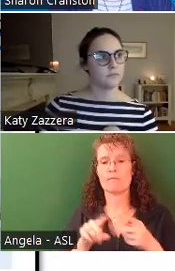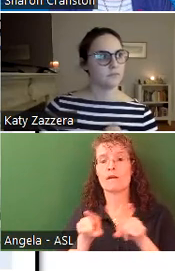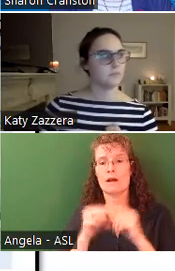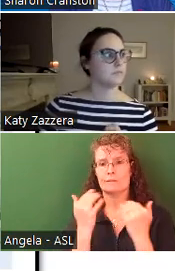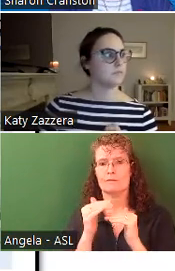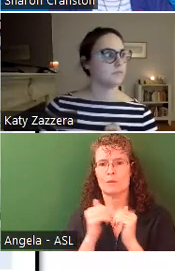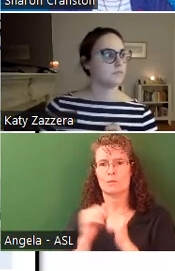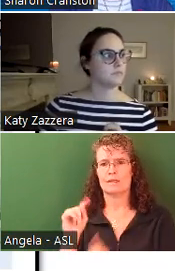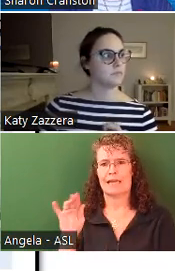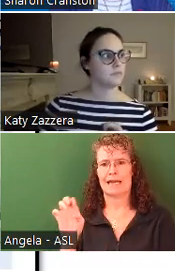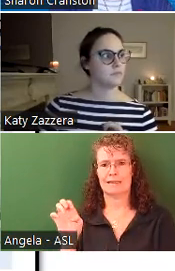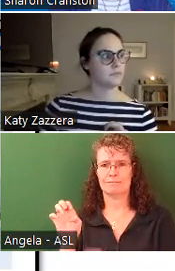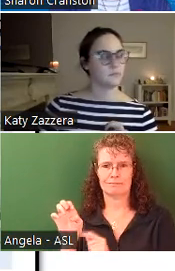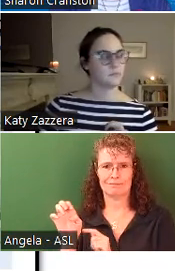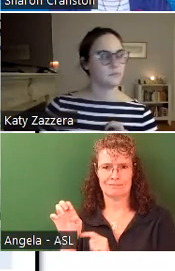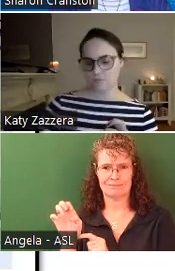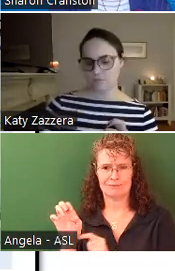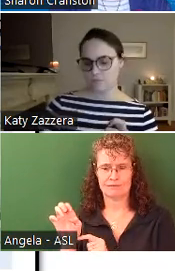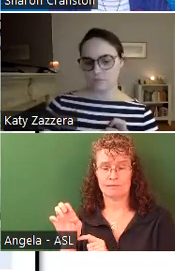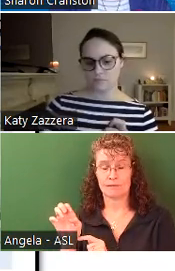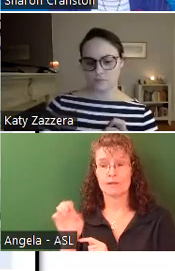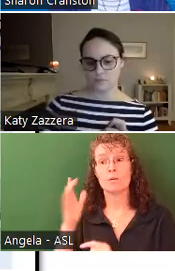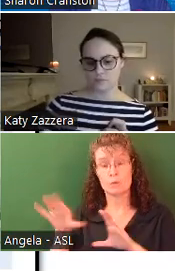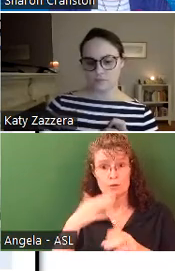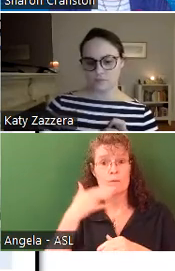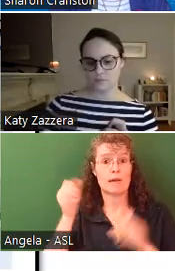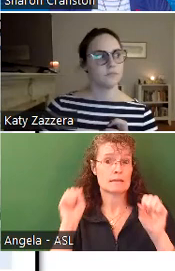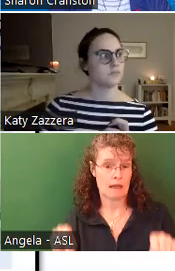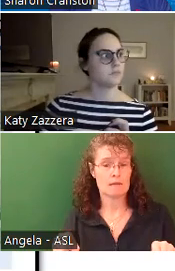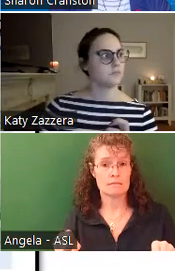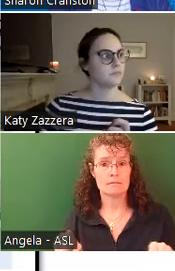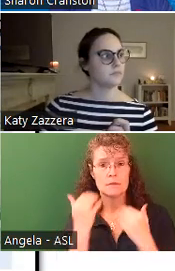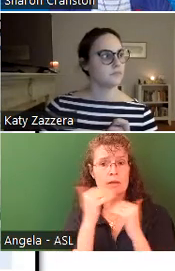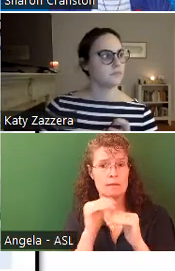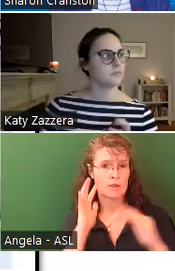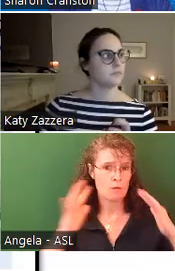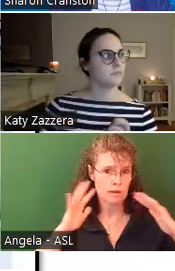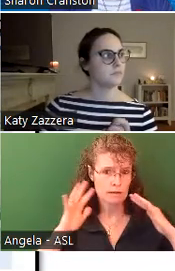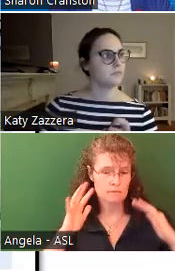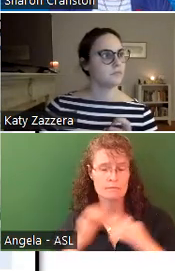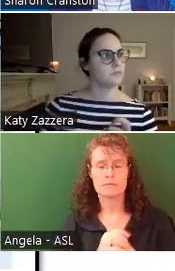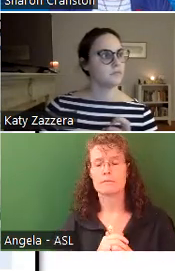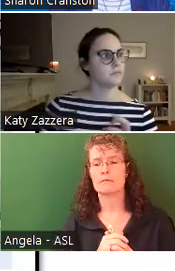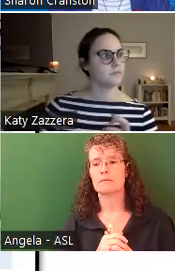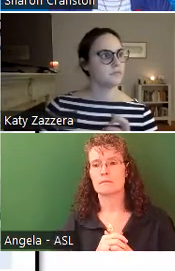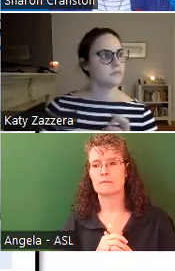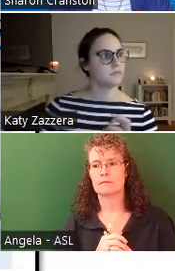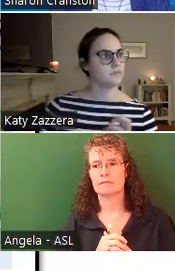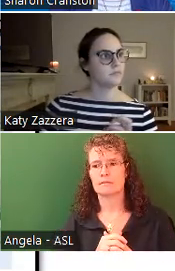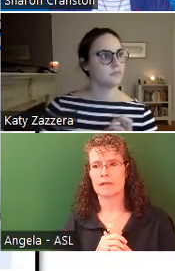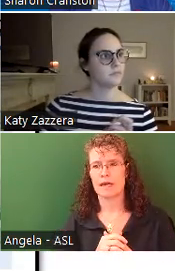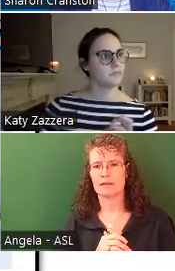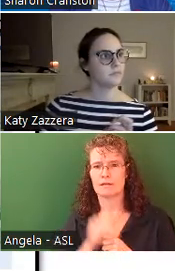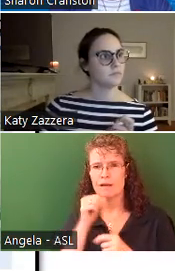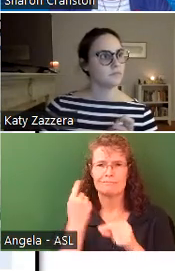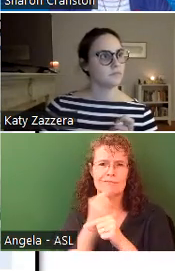tides. So, we will do our best to limit noise outside of regular working